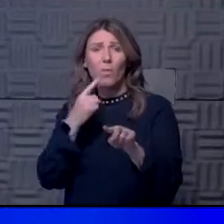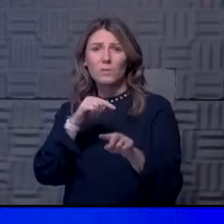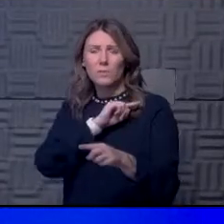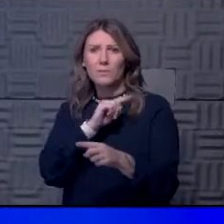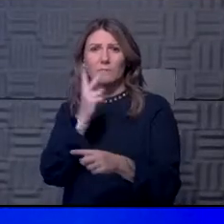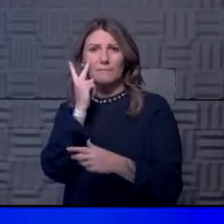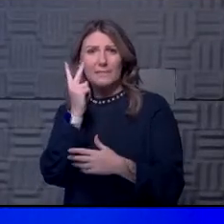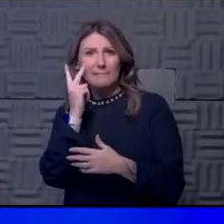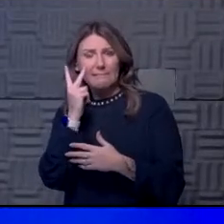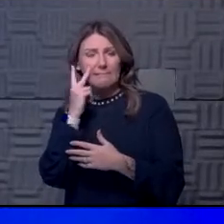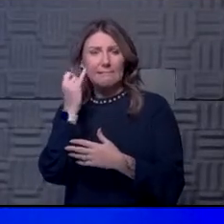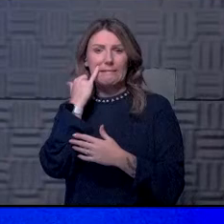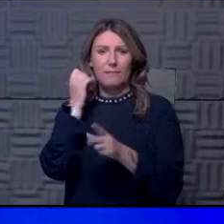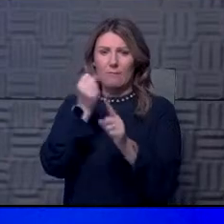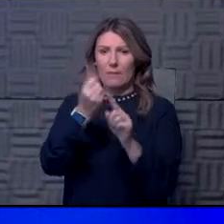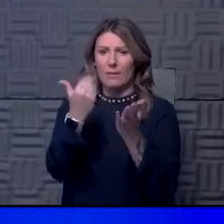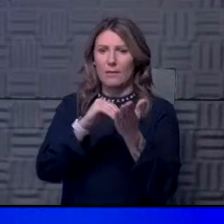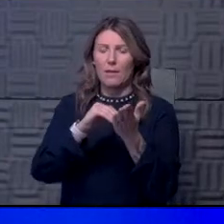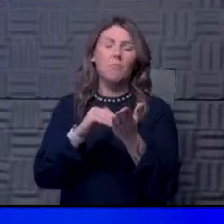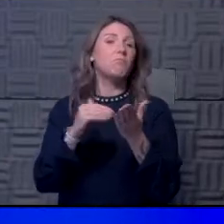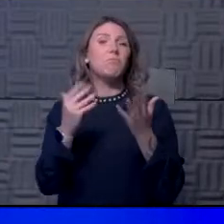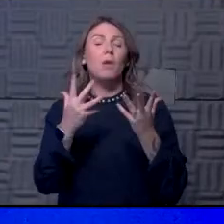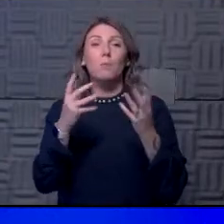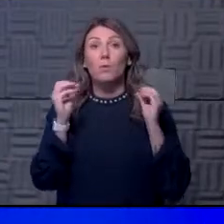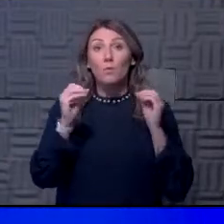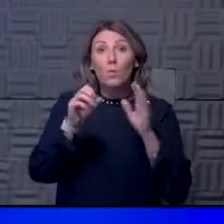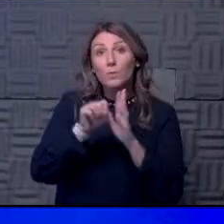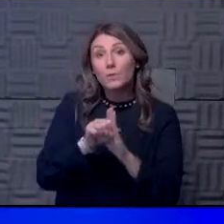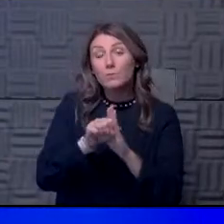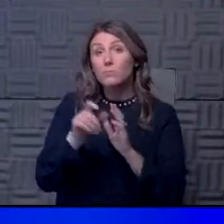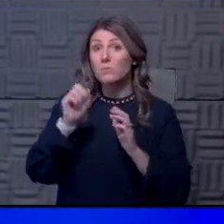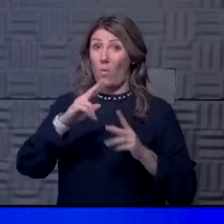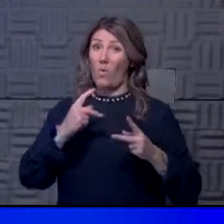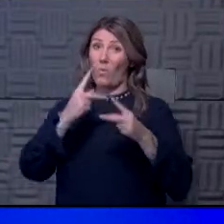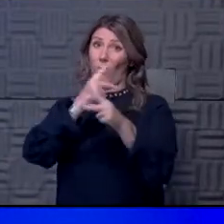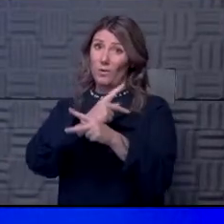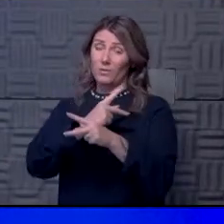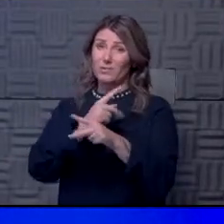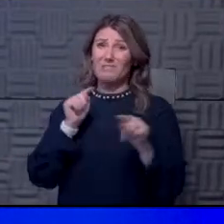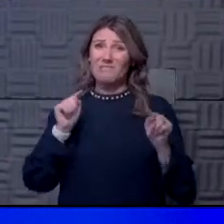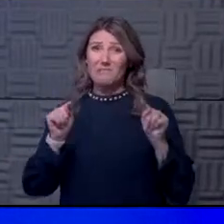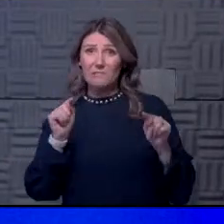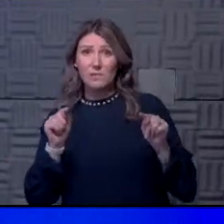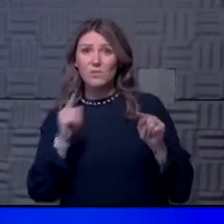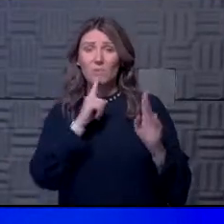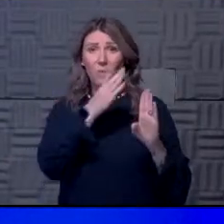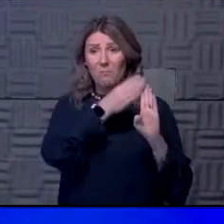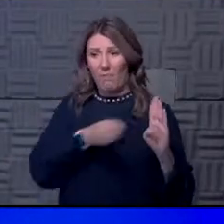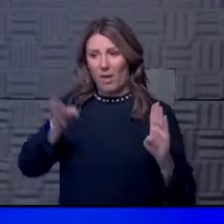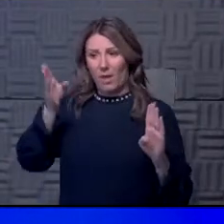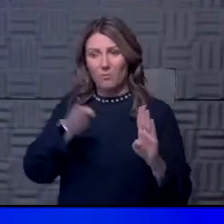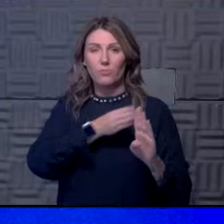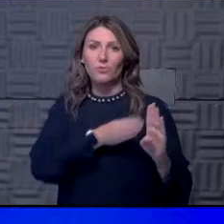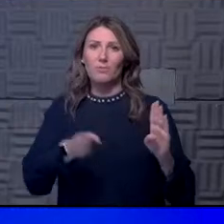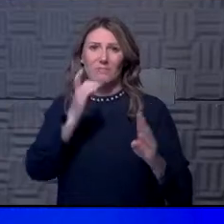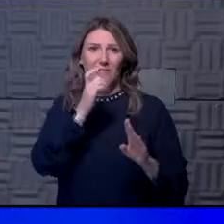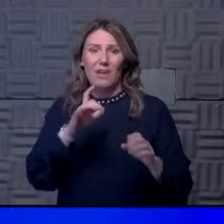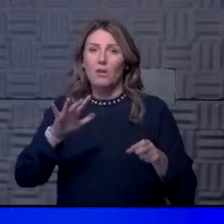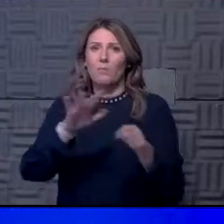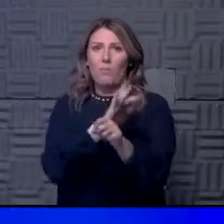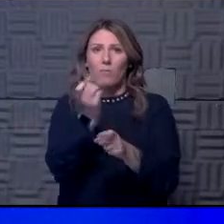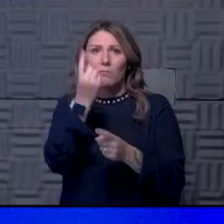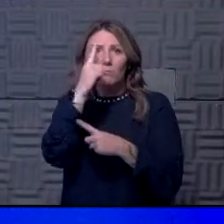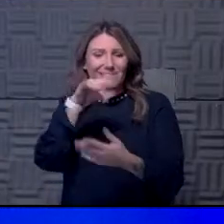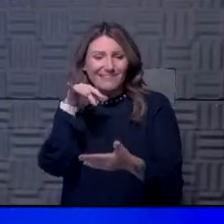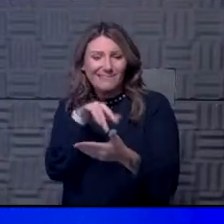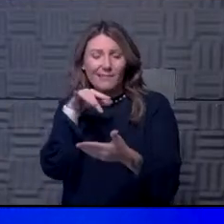you can either have no symptoms or you can have worse symptoms. So there's a spectrum, too, and we still haven't fully elucidated